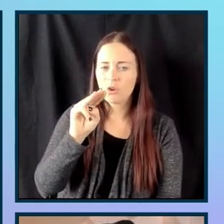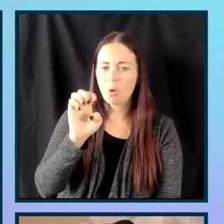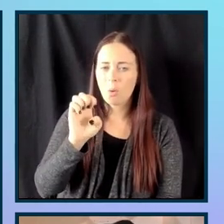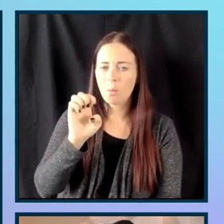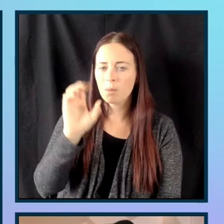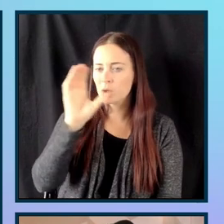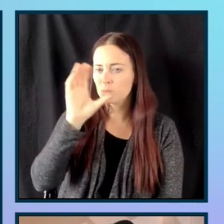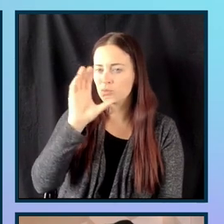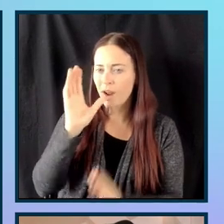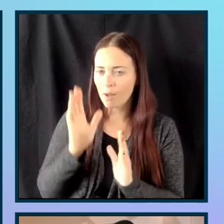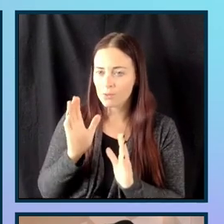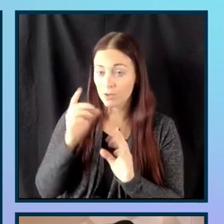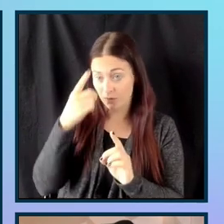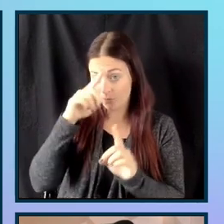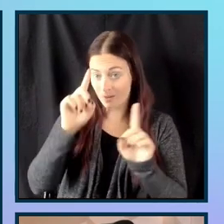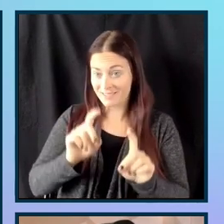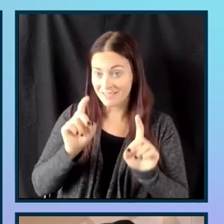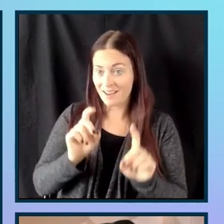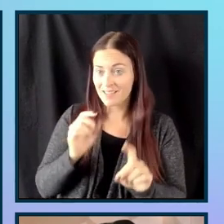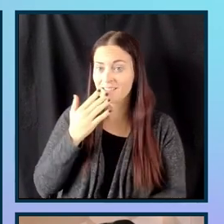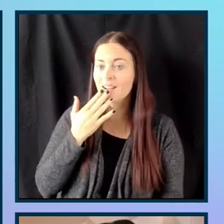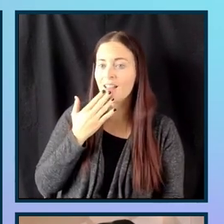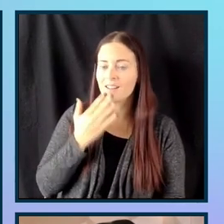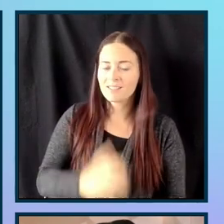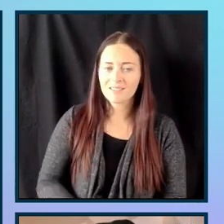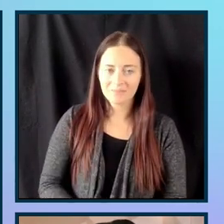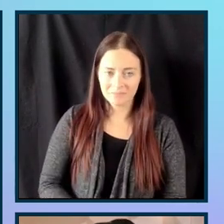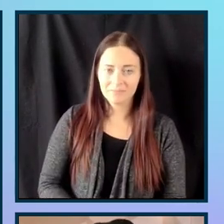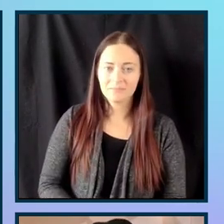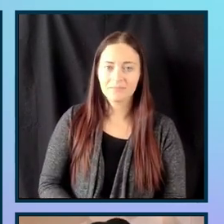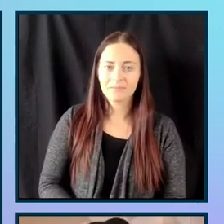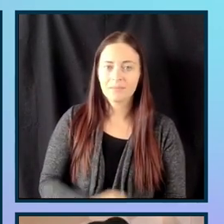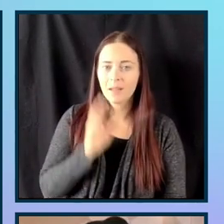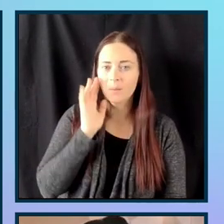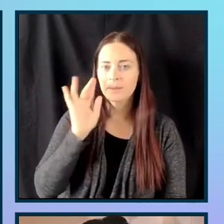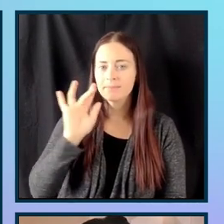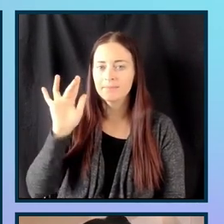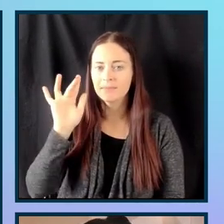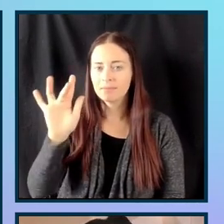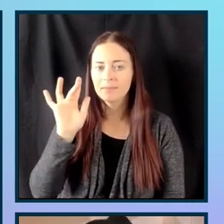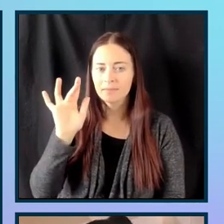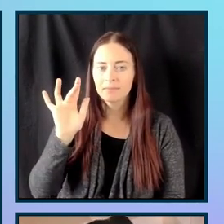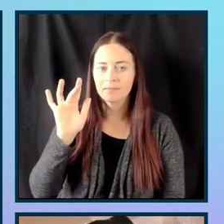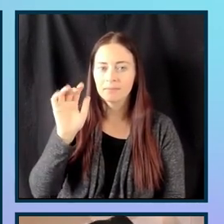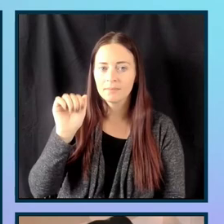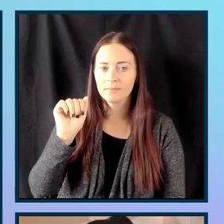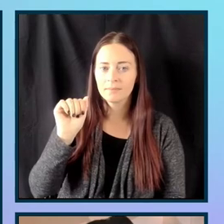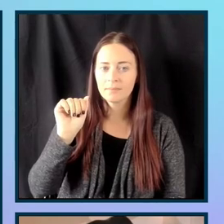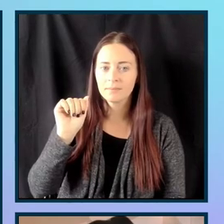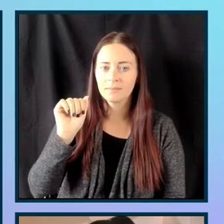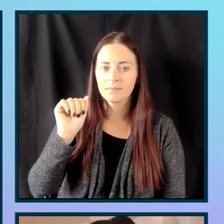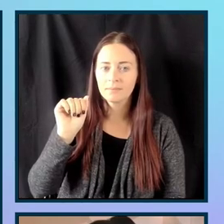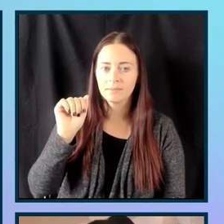So I'm actually going to go to the X1 site. Let's go ahead and open that up.